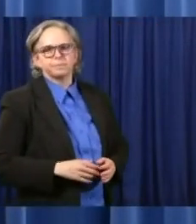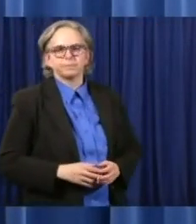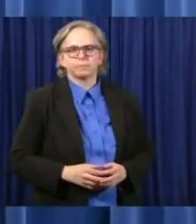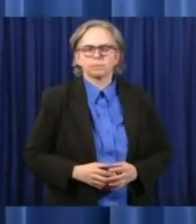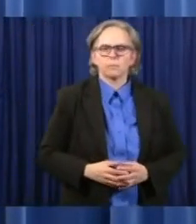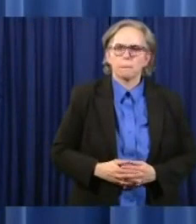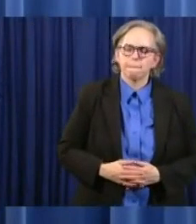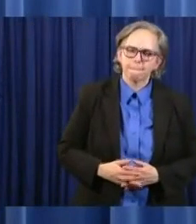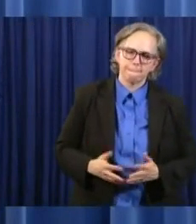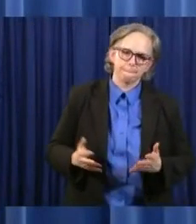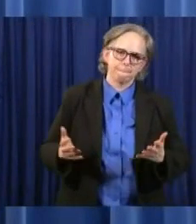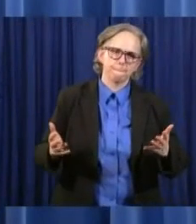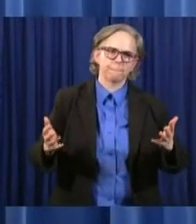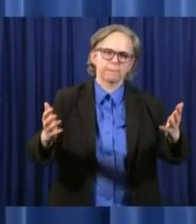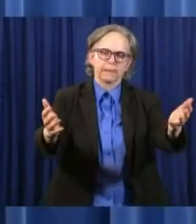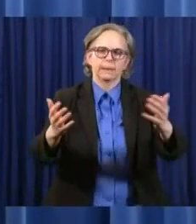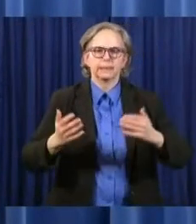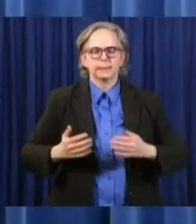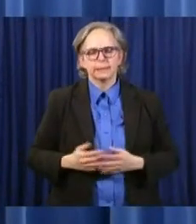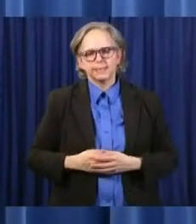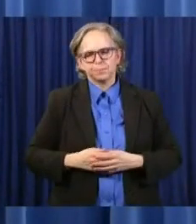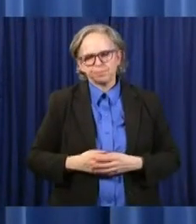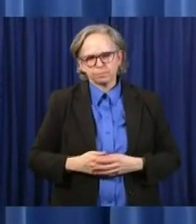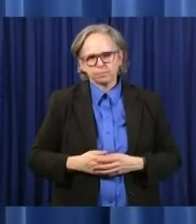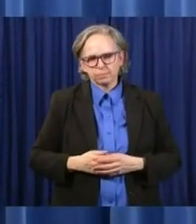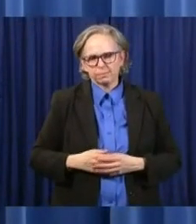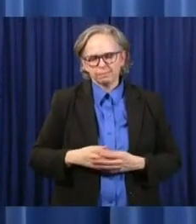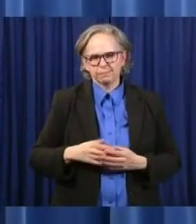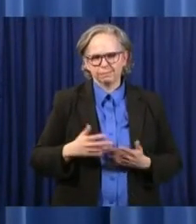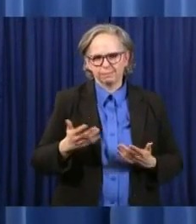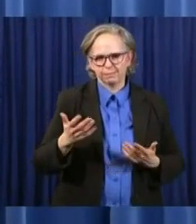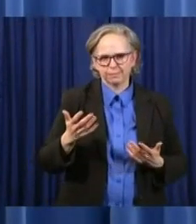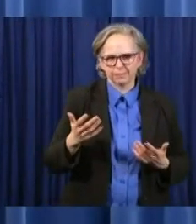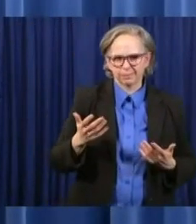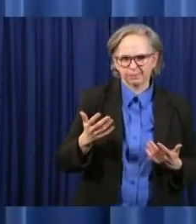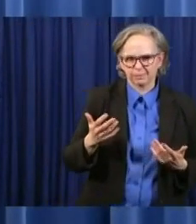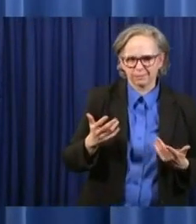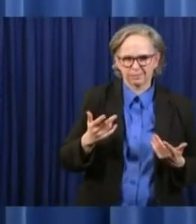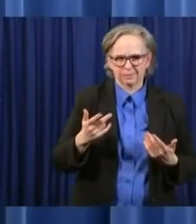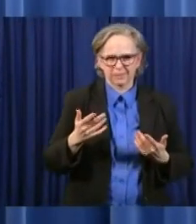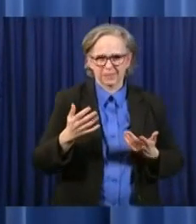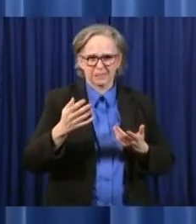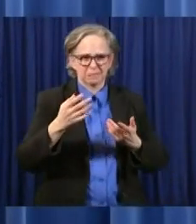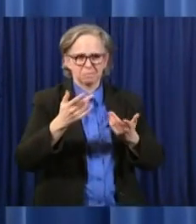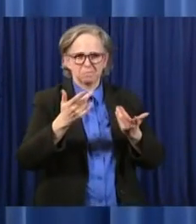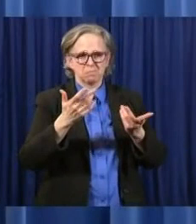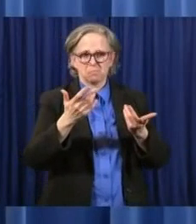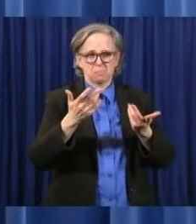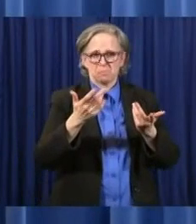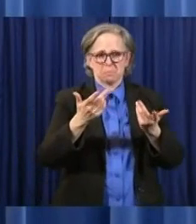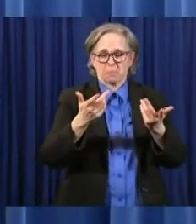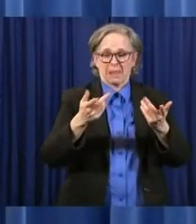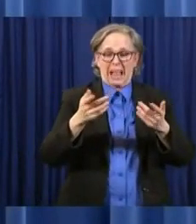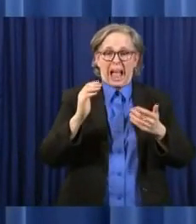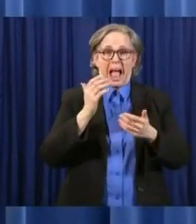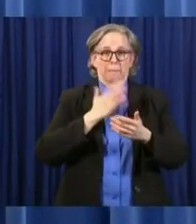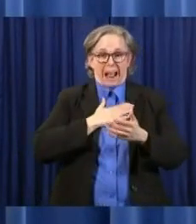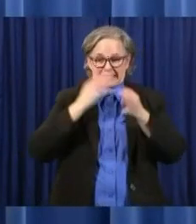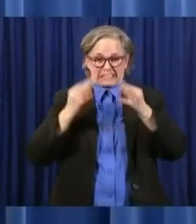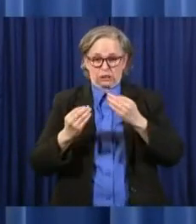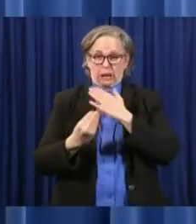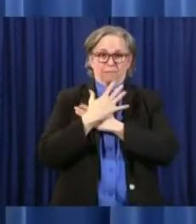This was really not a factor in making the decision, not the revenue funding.